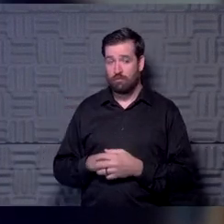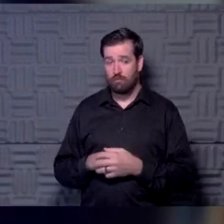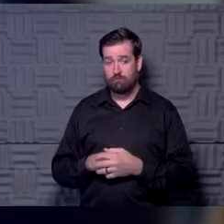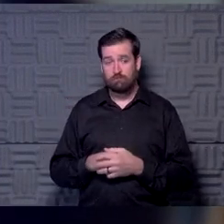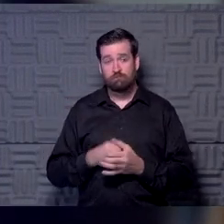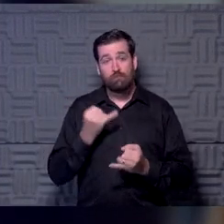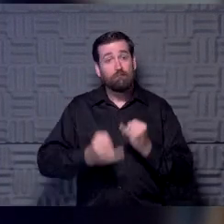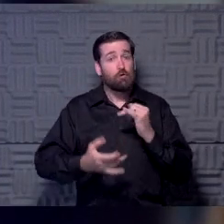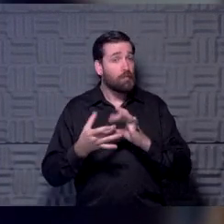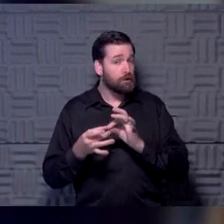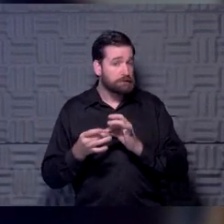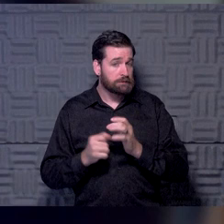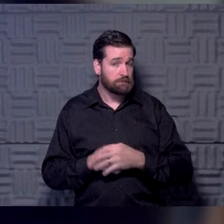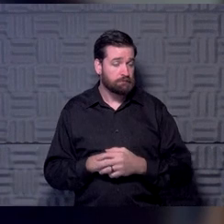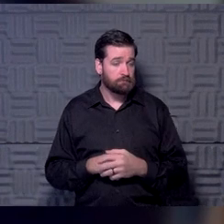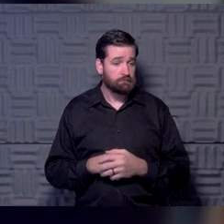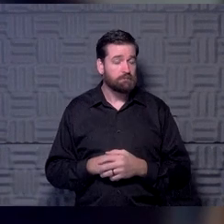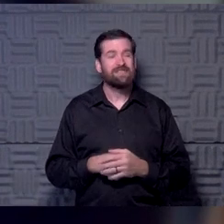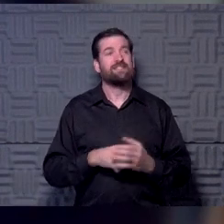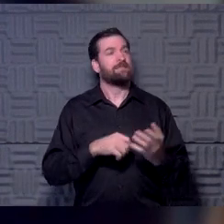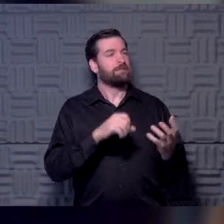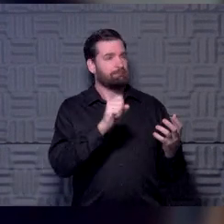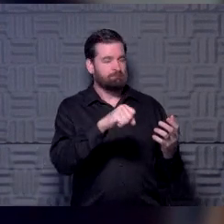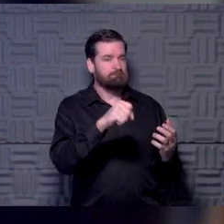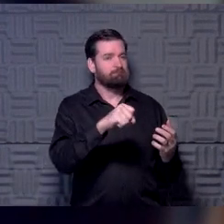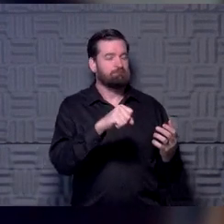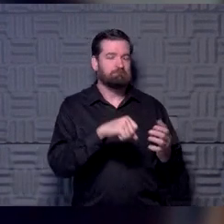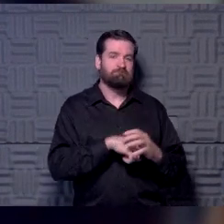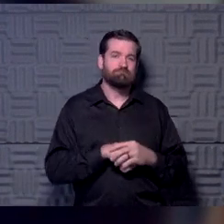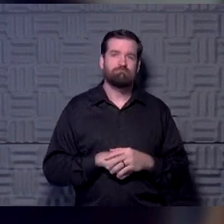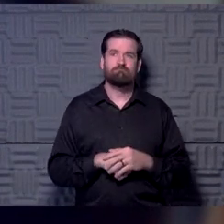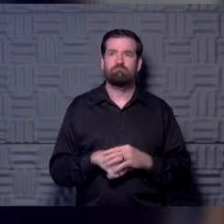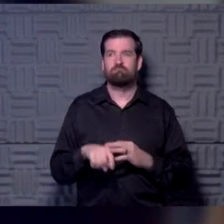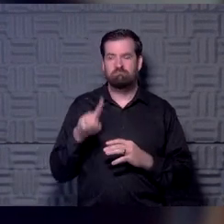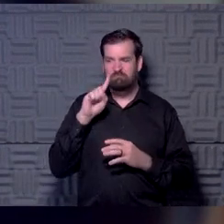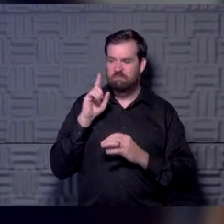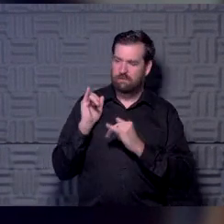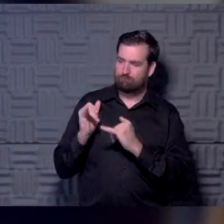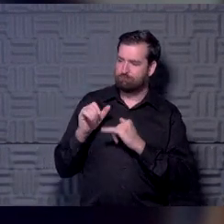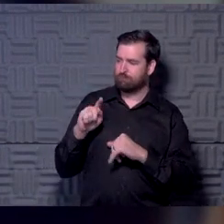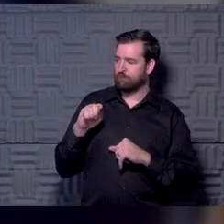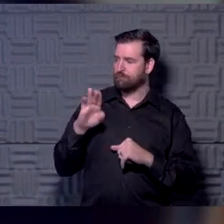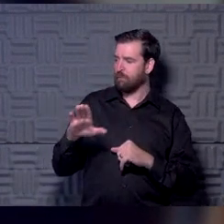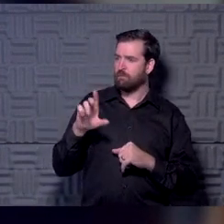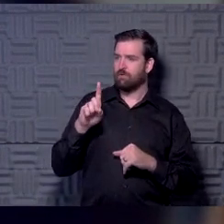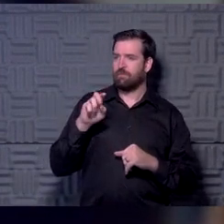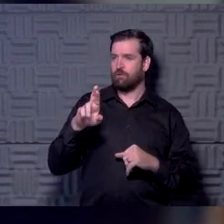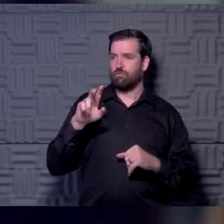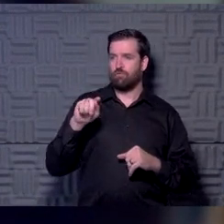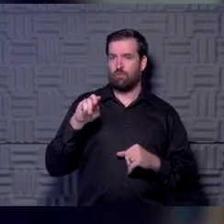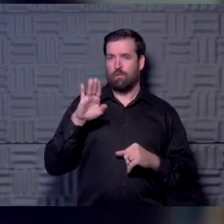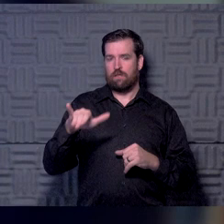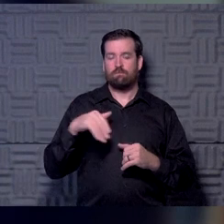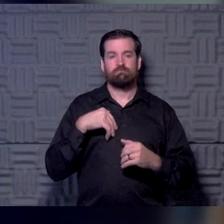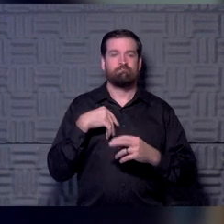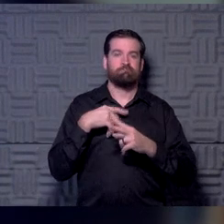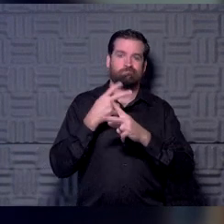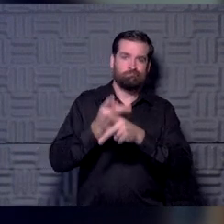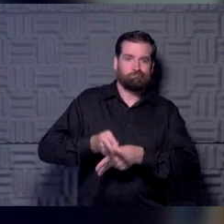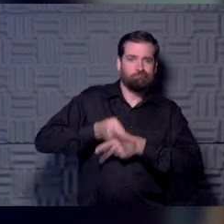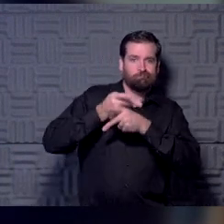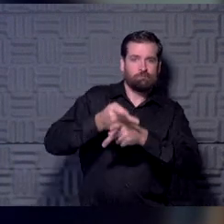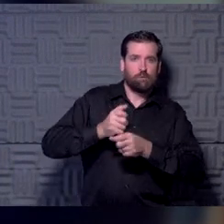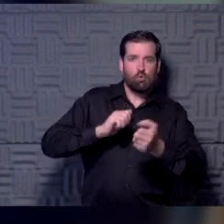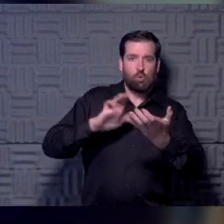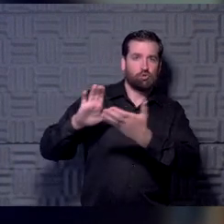Final thoughts. Yeah, I would, I think I would echo Dr. Toby's response and just say, you know, a cautious approach is not